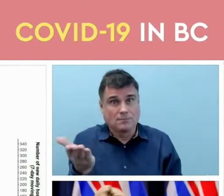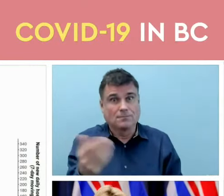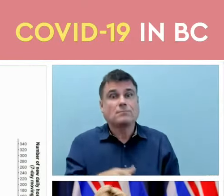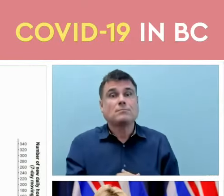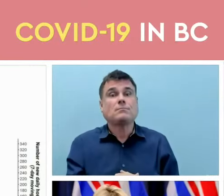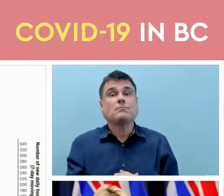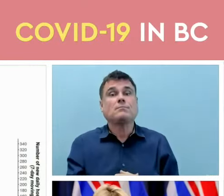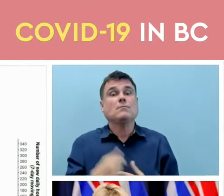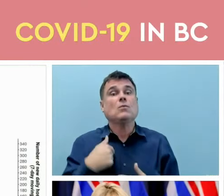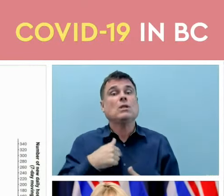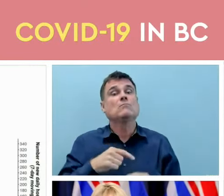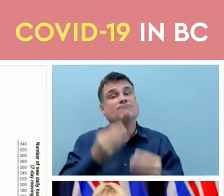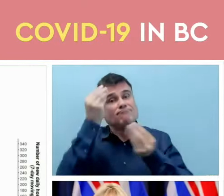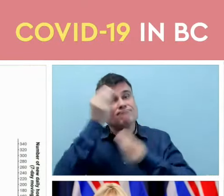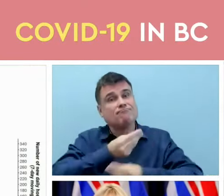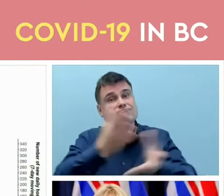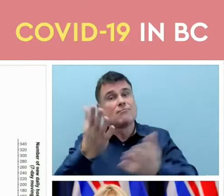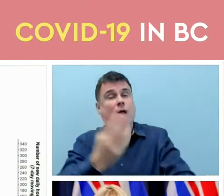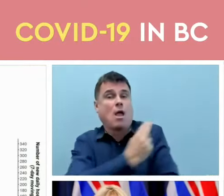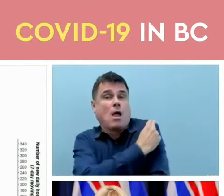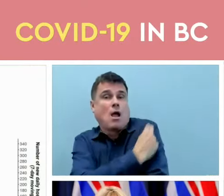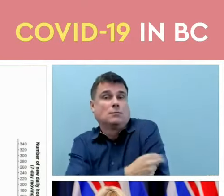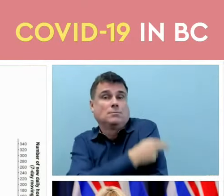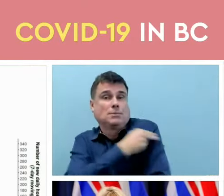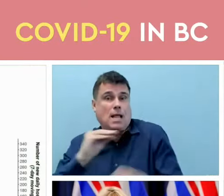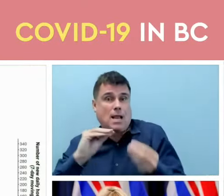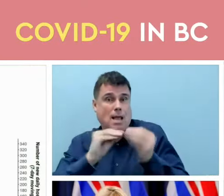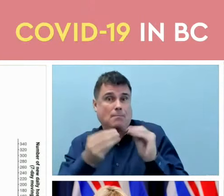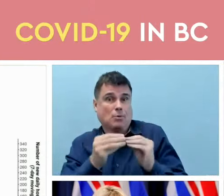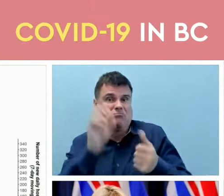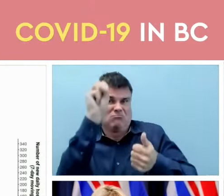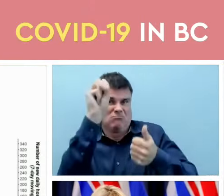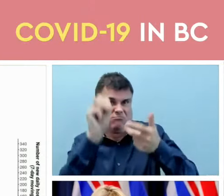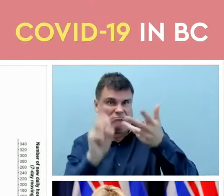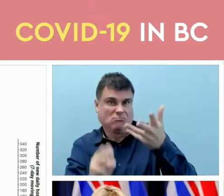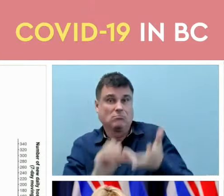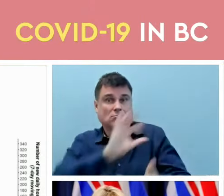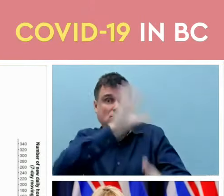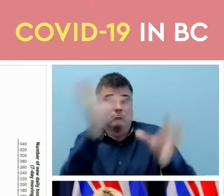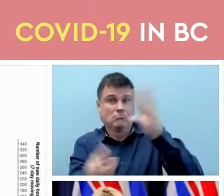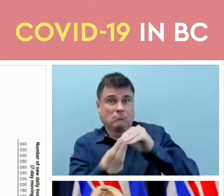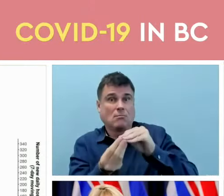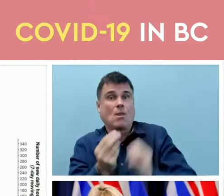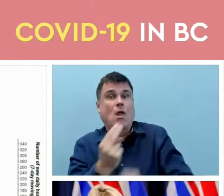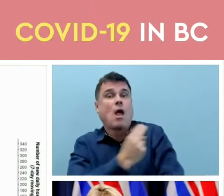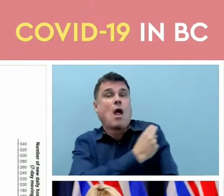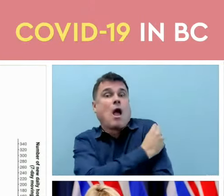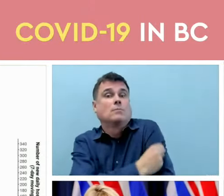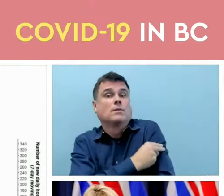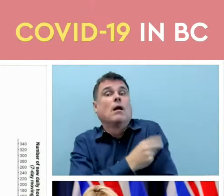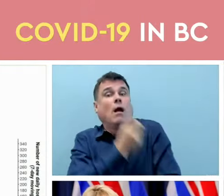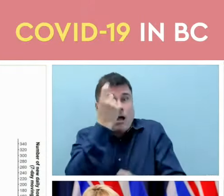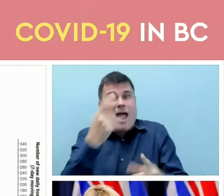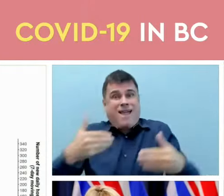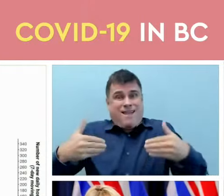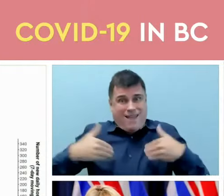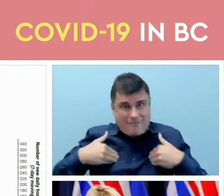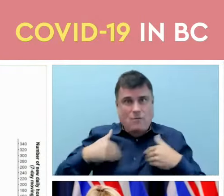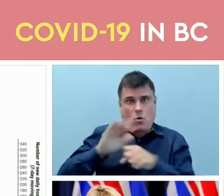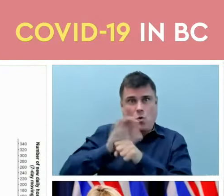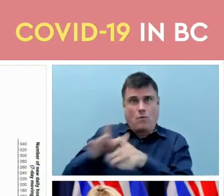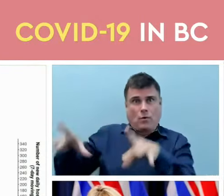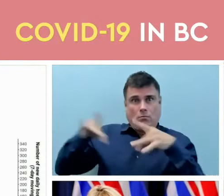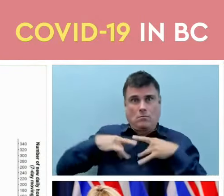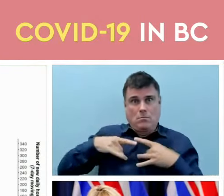as a census so it's everybody who's in hospital with a positive COVID test and it continues to be that